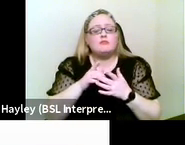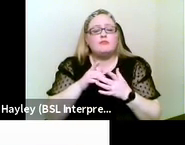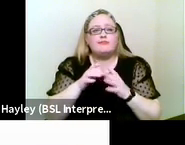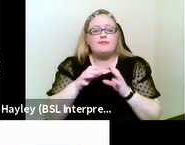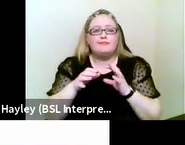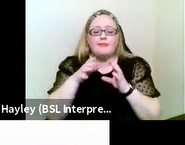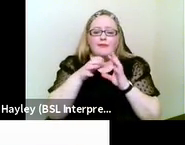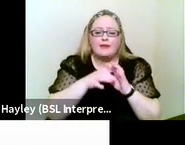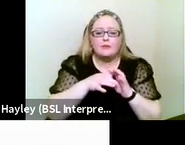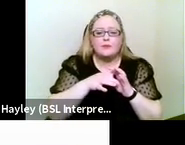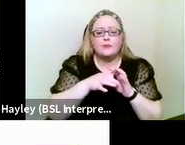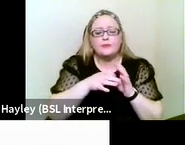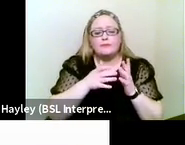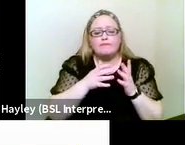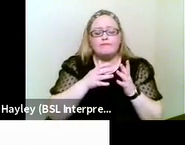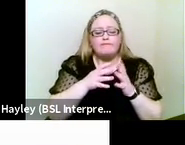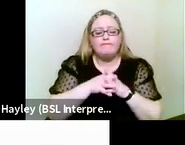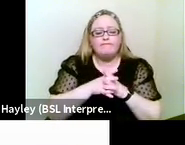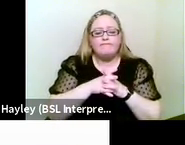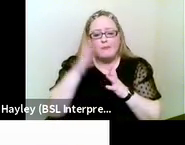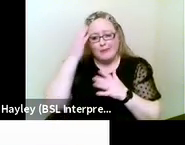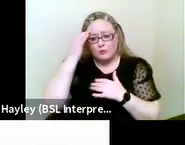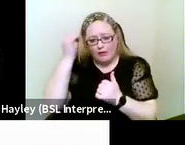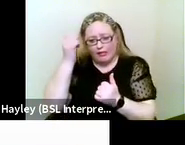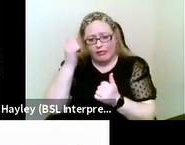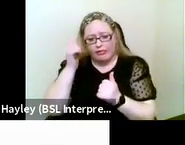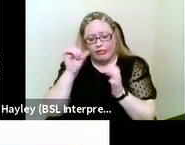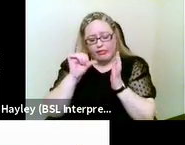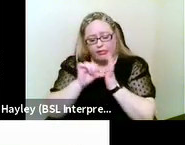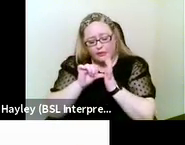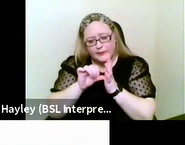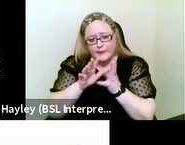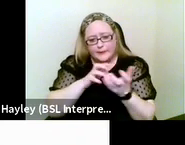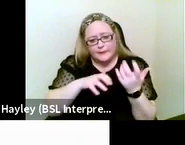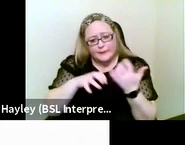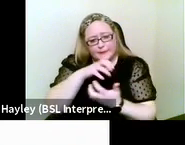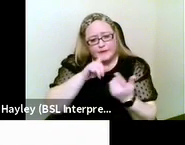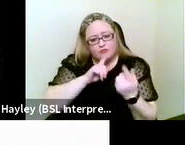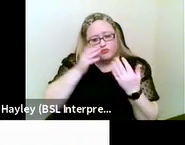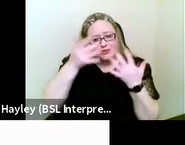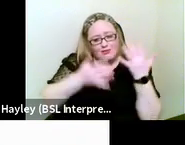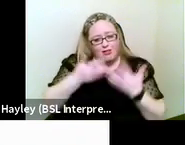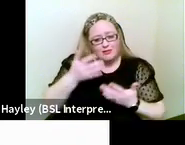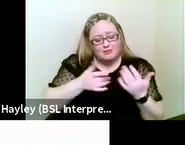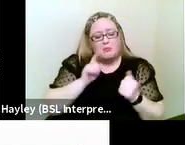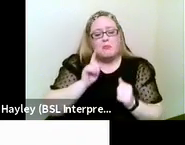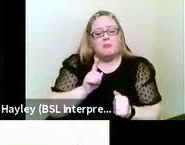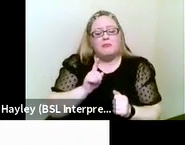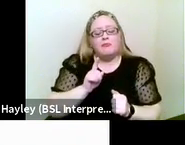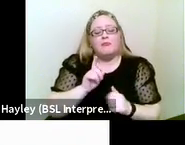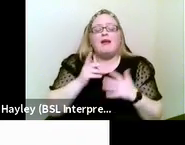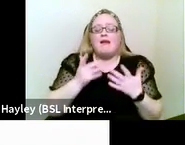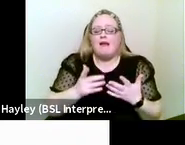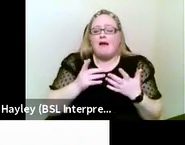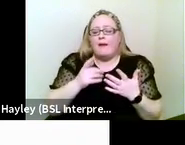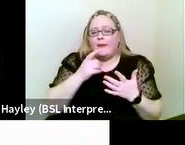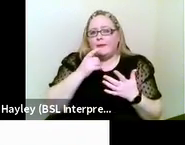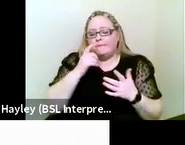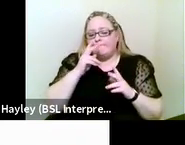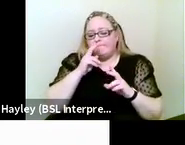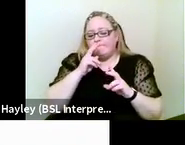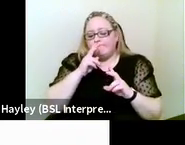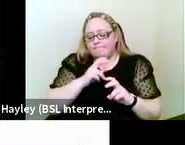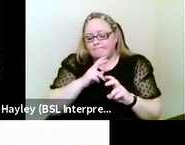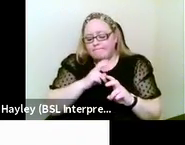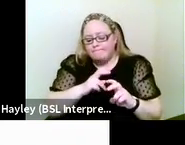mixed, although the picture appears to be emerging now that there is a higher level